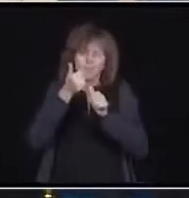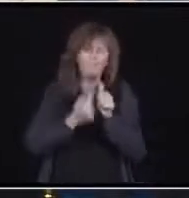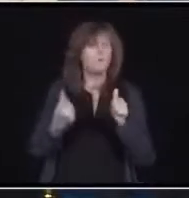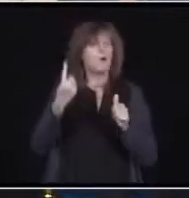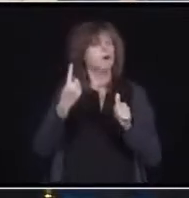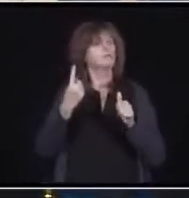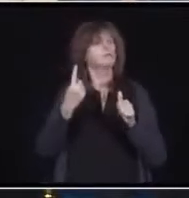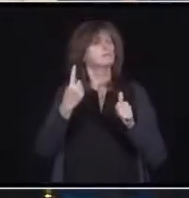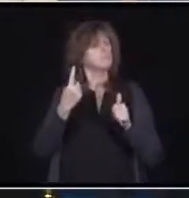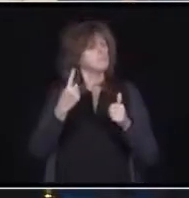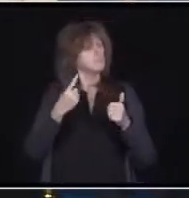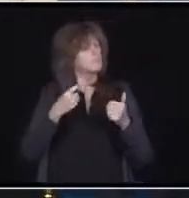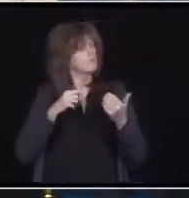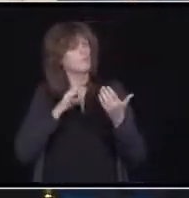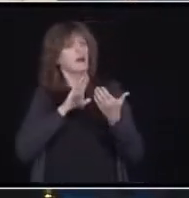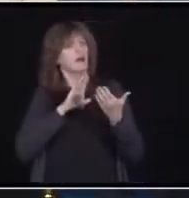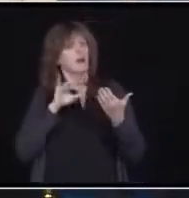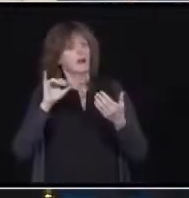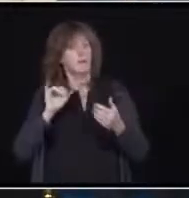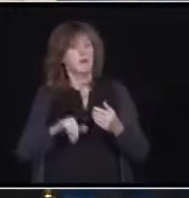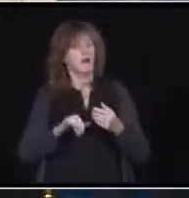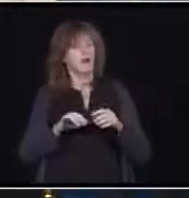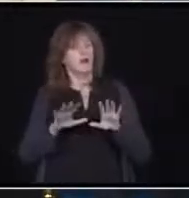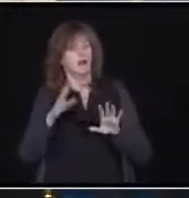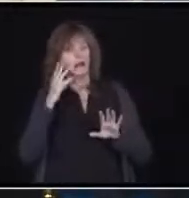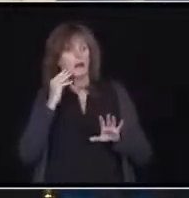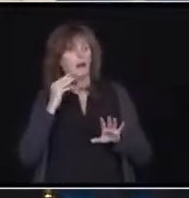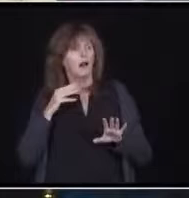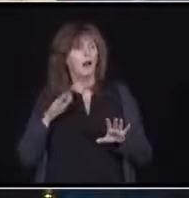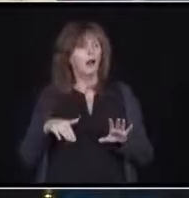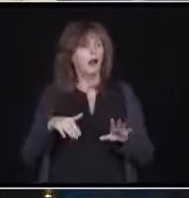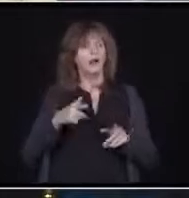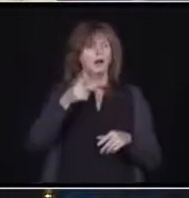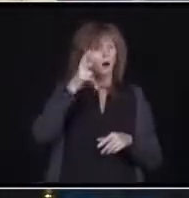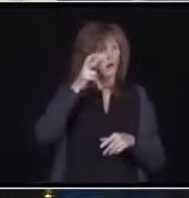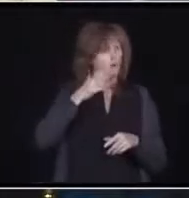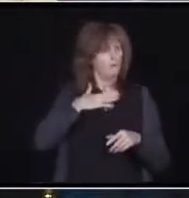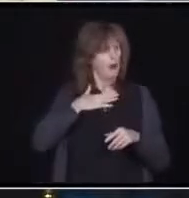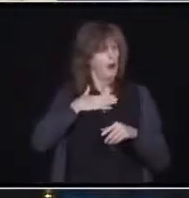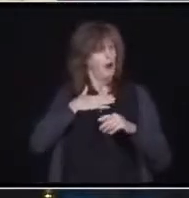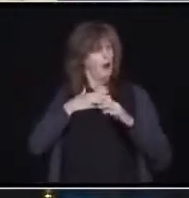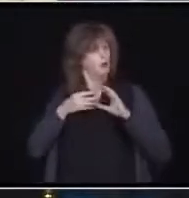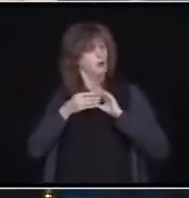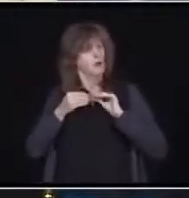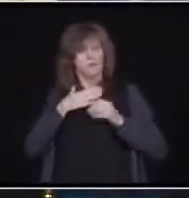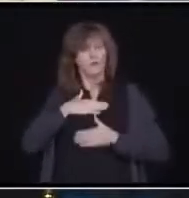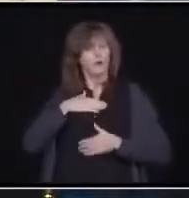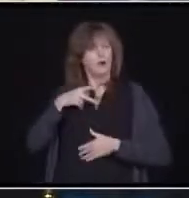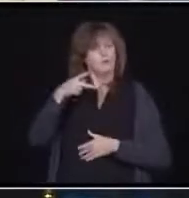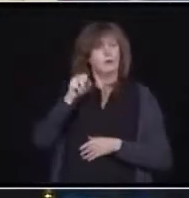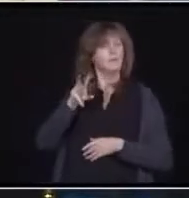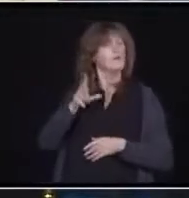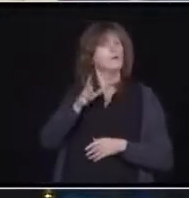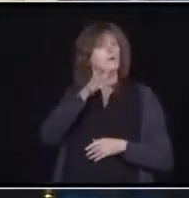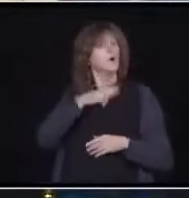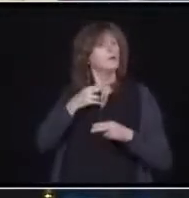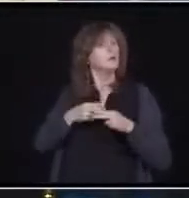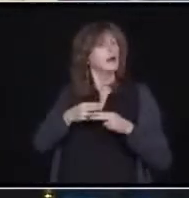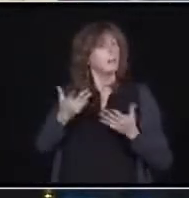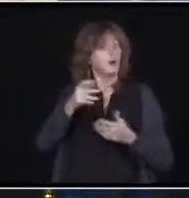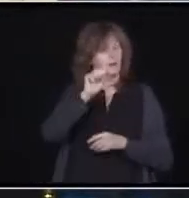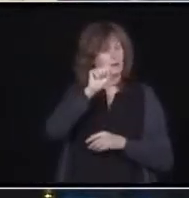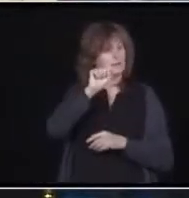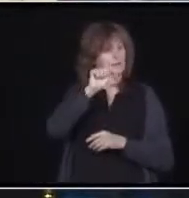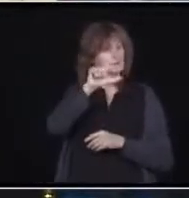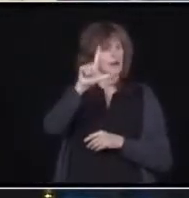haven't, you know, you'll appreciate the PSWs. I remember Sally. I still remember her name. Sally that was in our home,